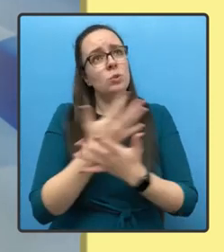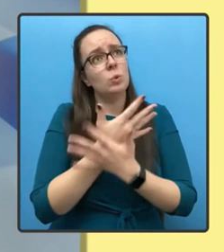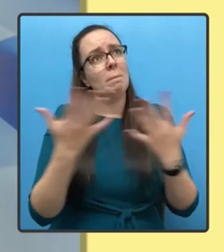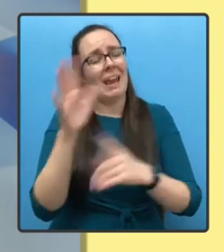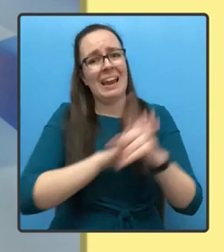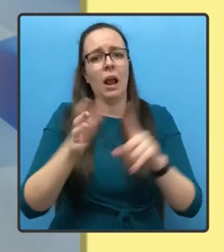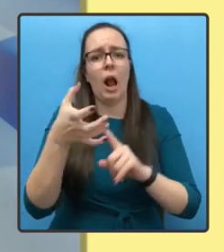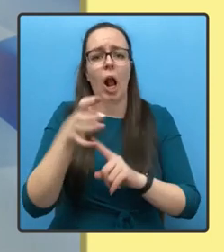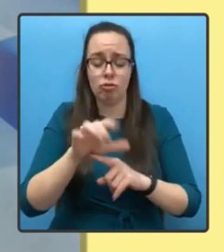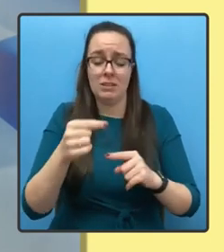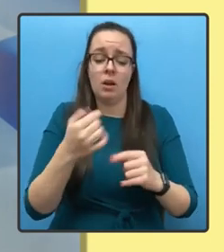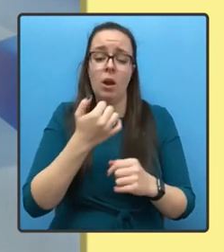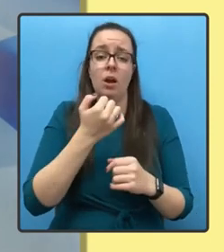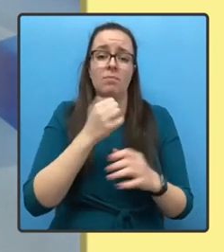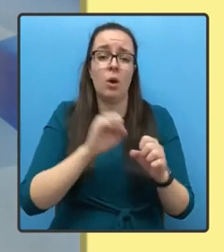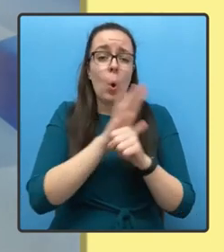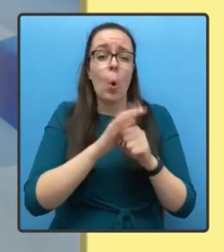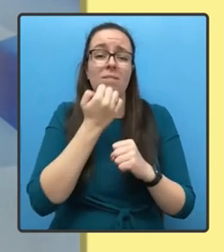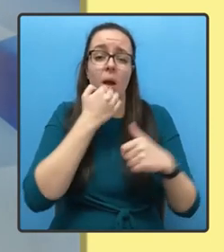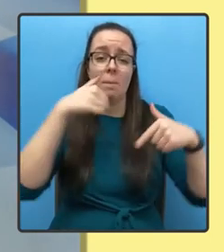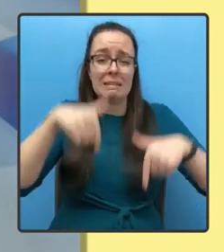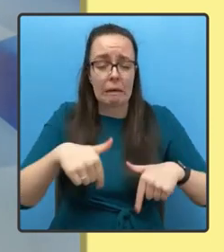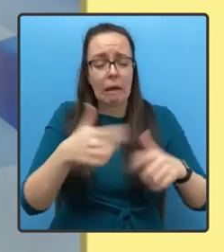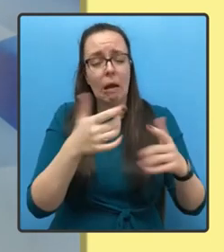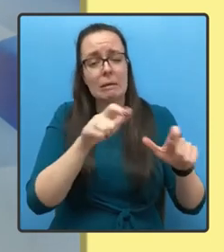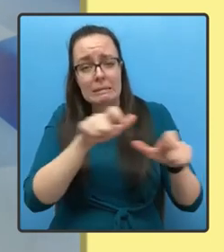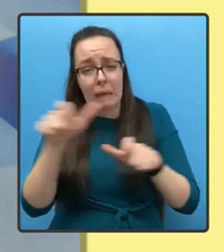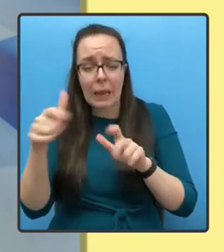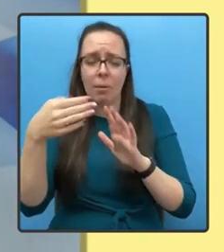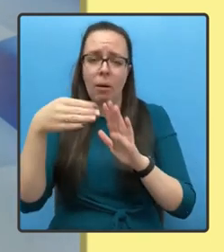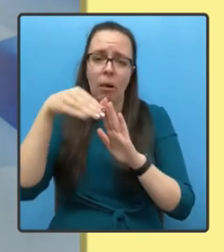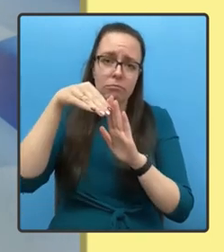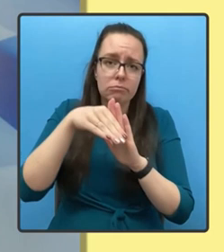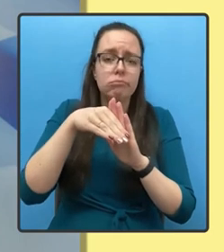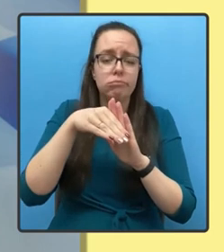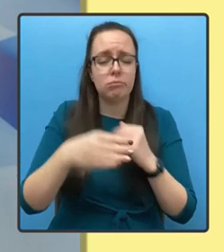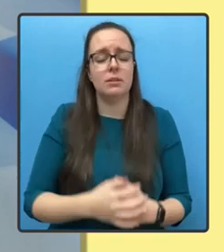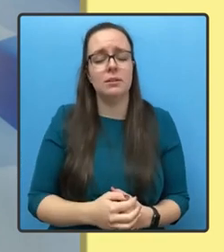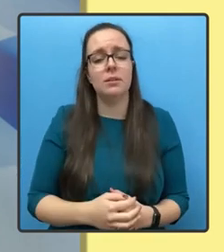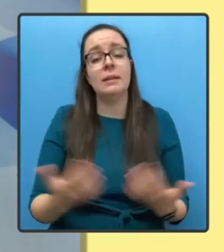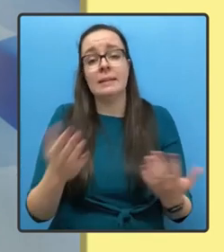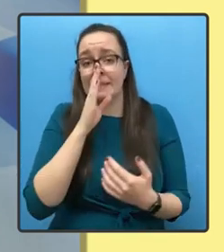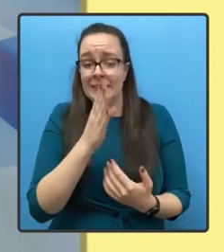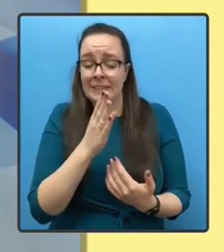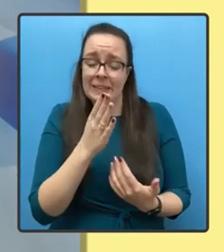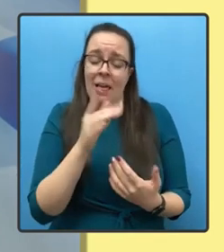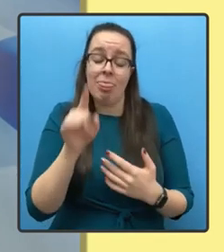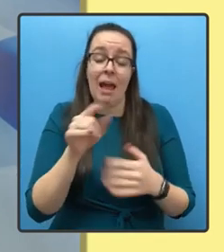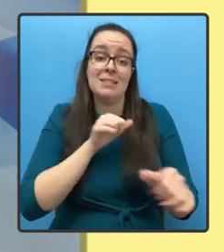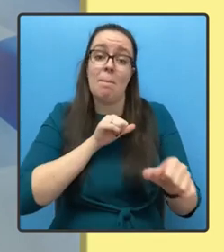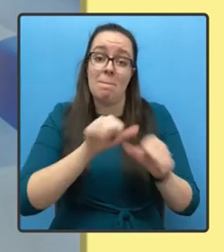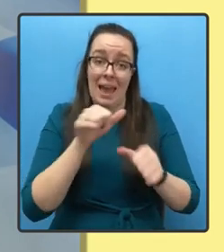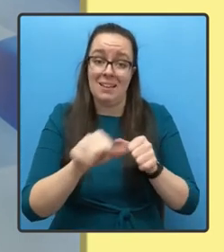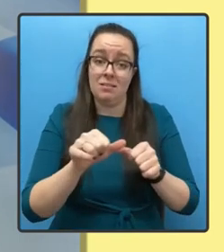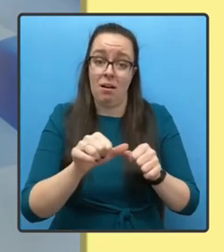stable. Indeed, they have been declining slightly. To be frank, that is a much better position than I had dared hope for